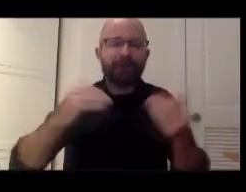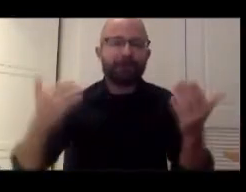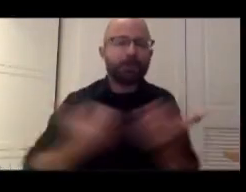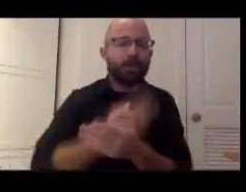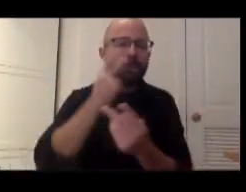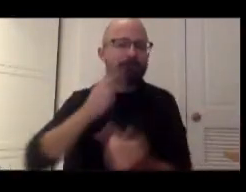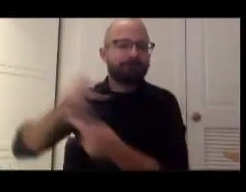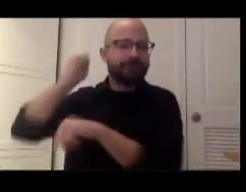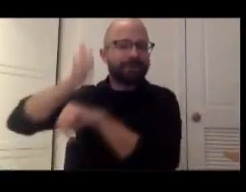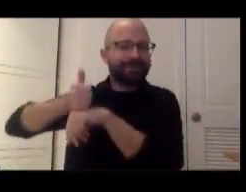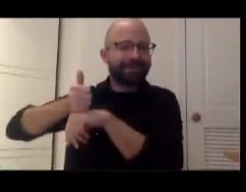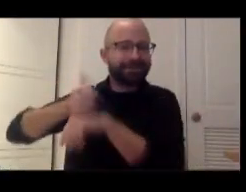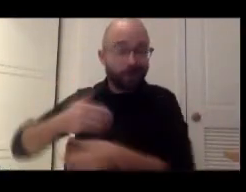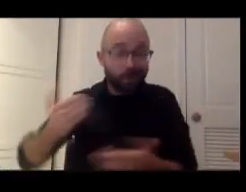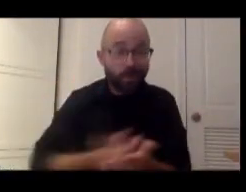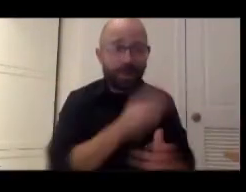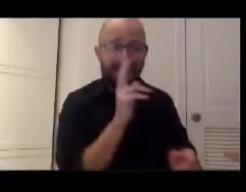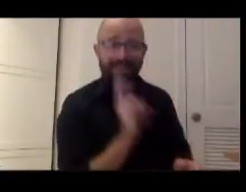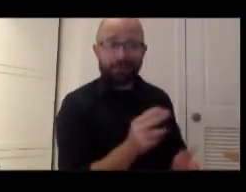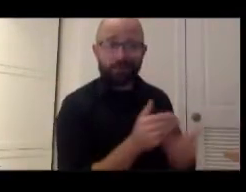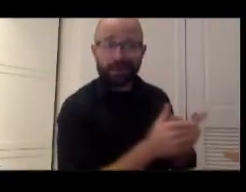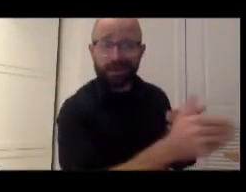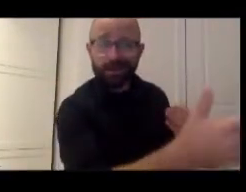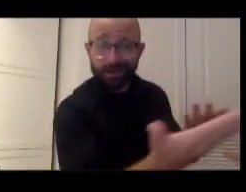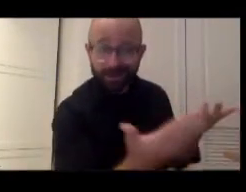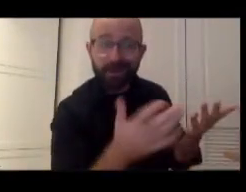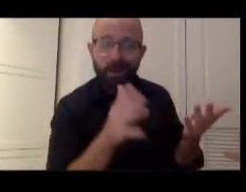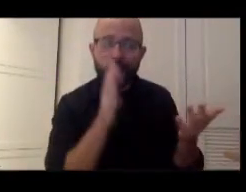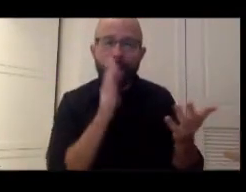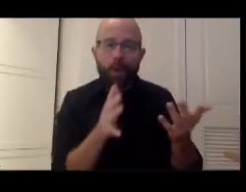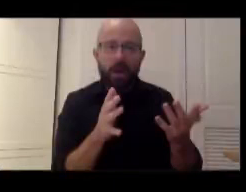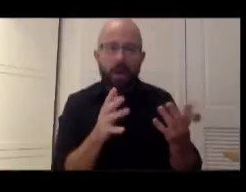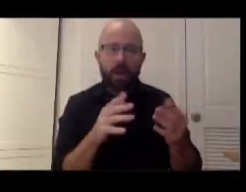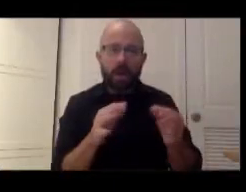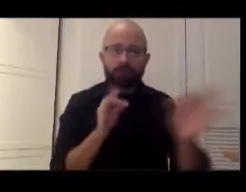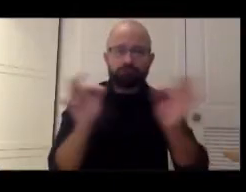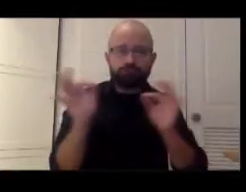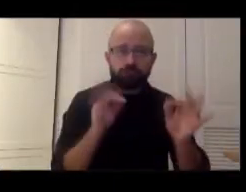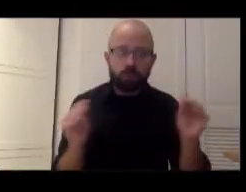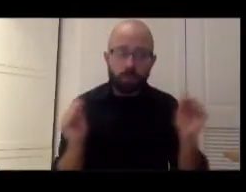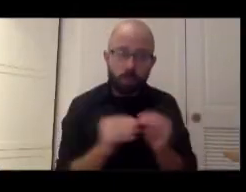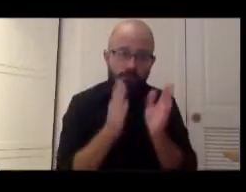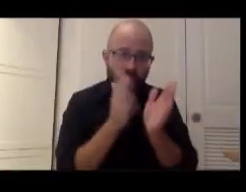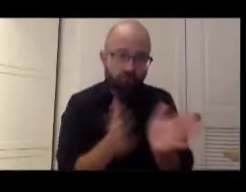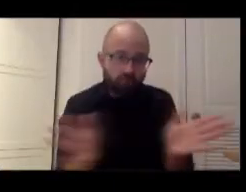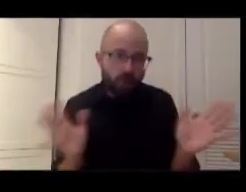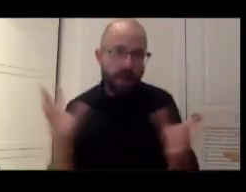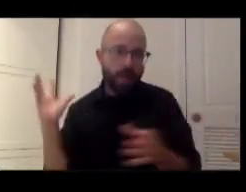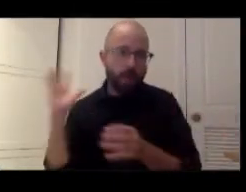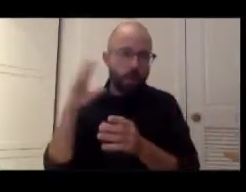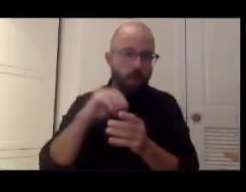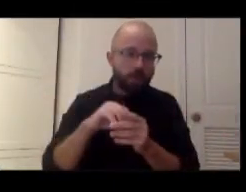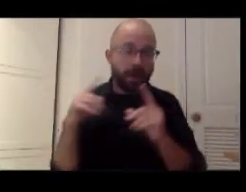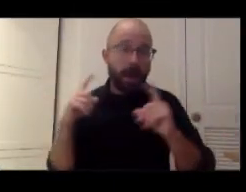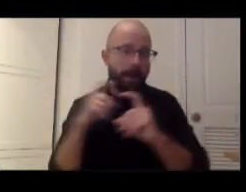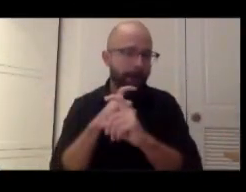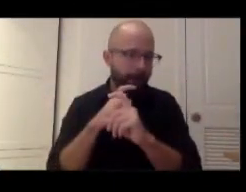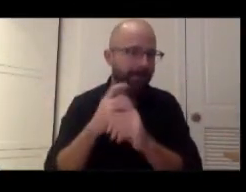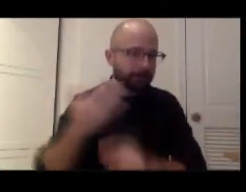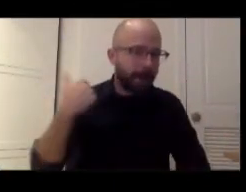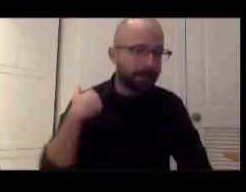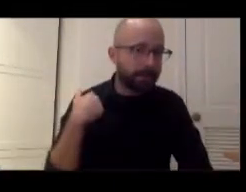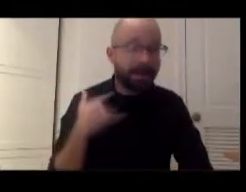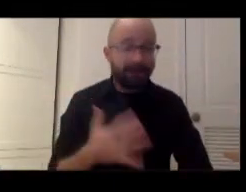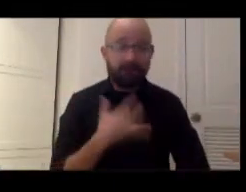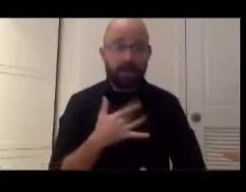those new histories, really, that tell a broadly inclusive and very complex past. And not to lose hope in